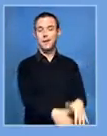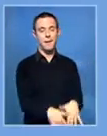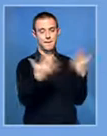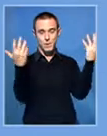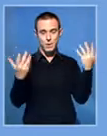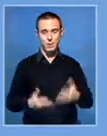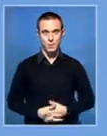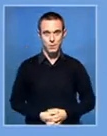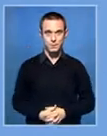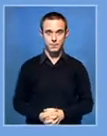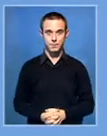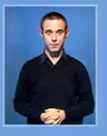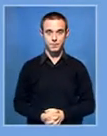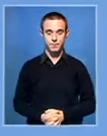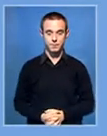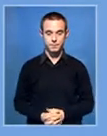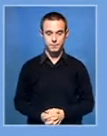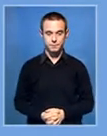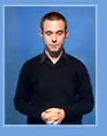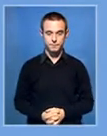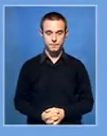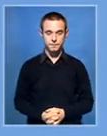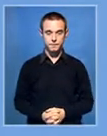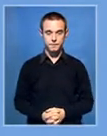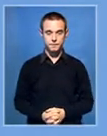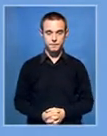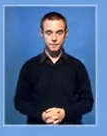Tsonu Feloma, TBAD, SABC News, Khaburoni, Botswana.